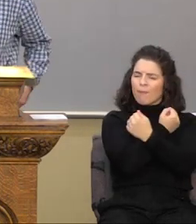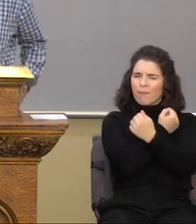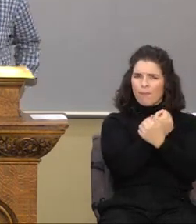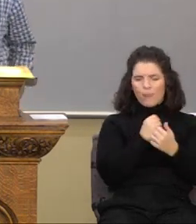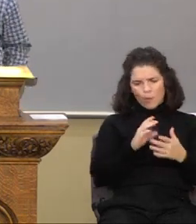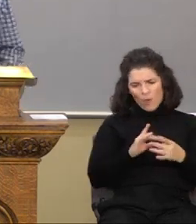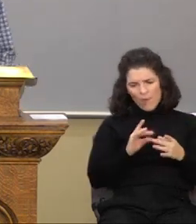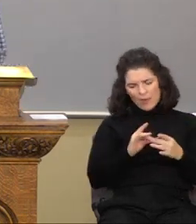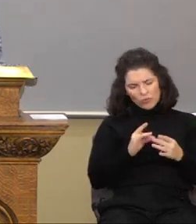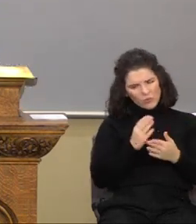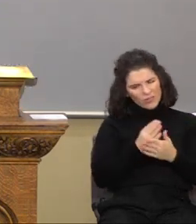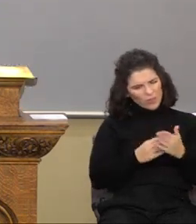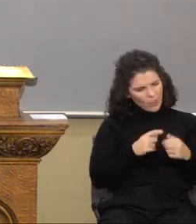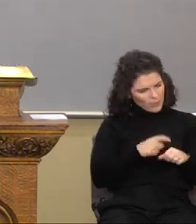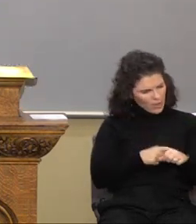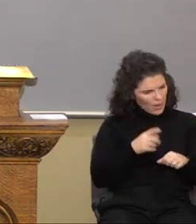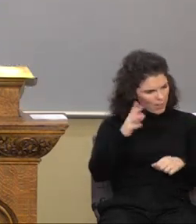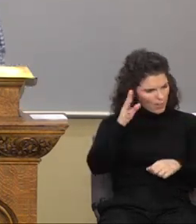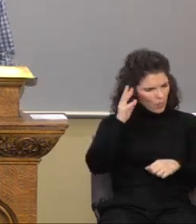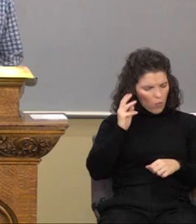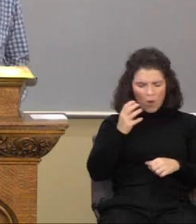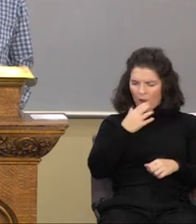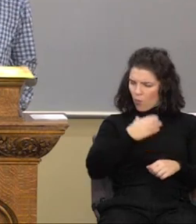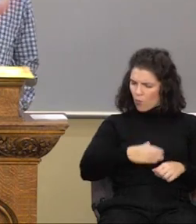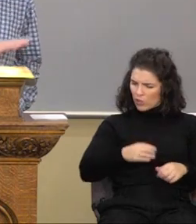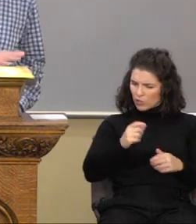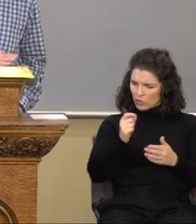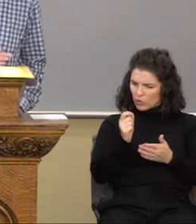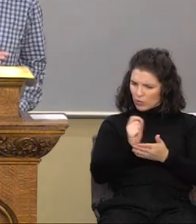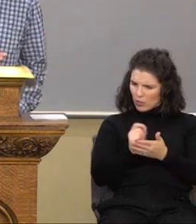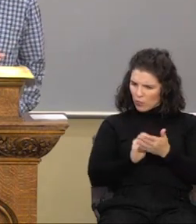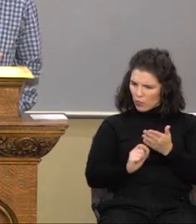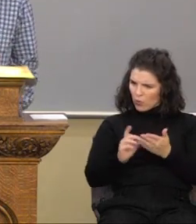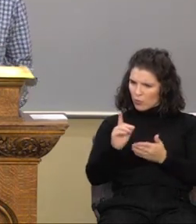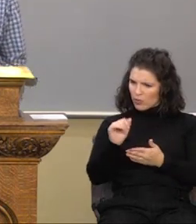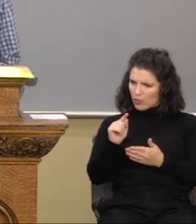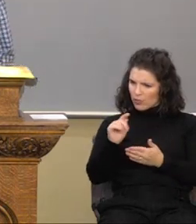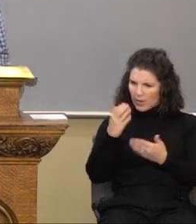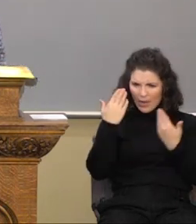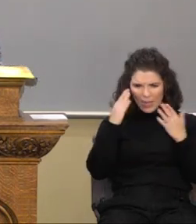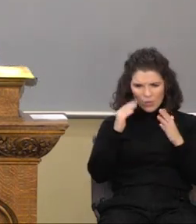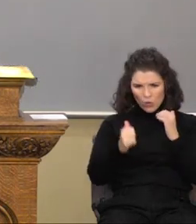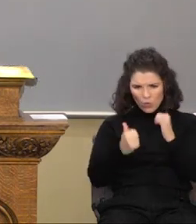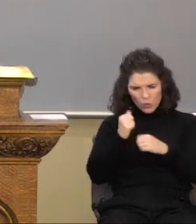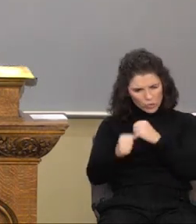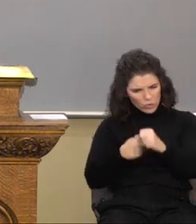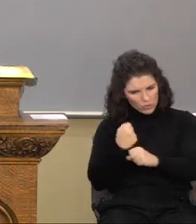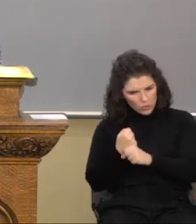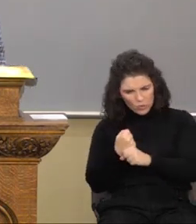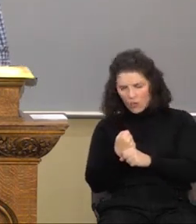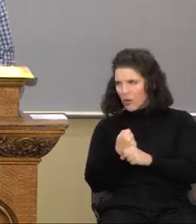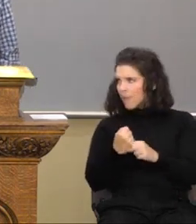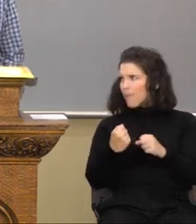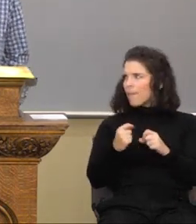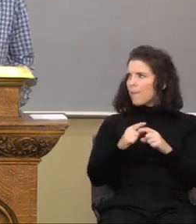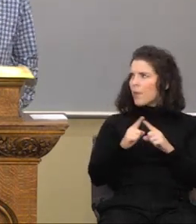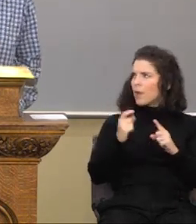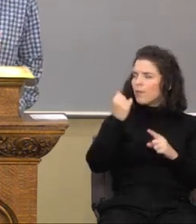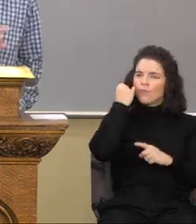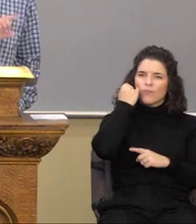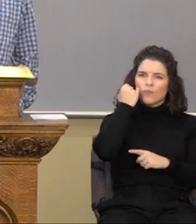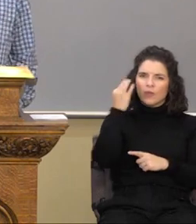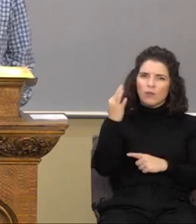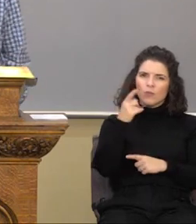I don't know, some time ago. I wish I wrote the date down because I don't know what year this was. Whatever year this was. If